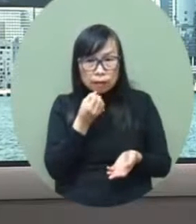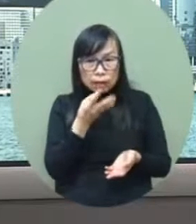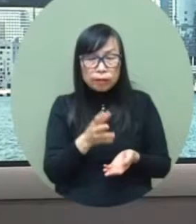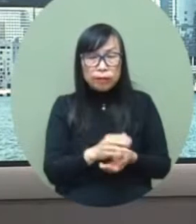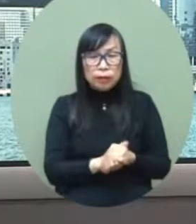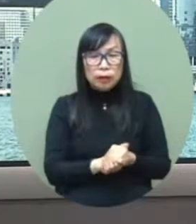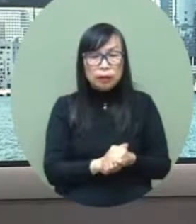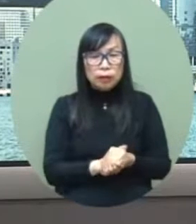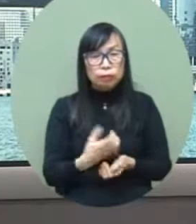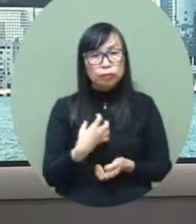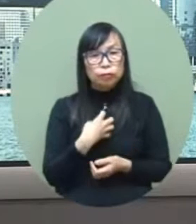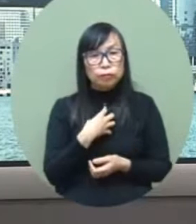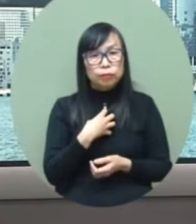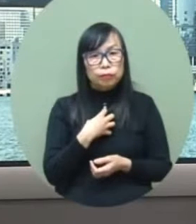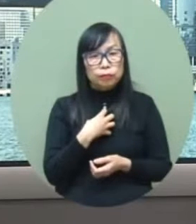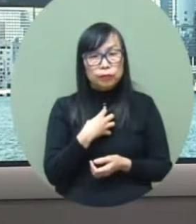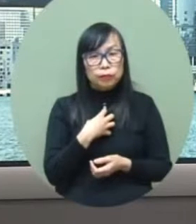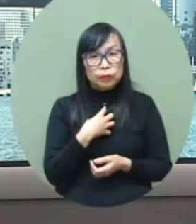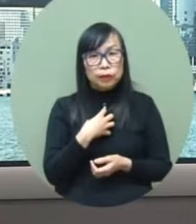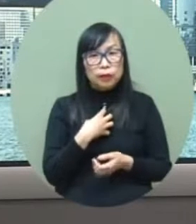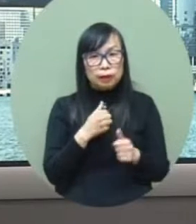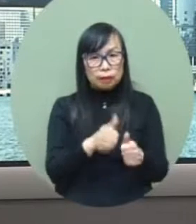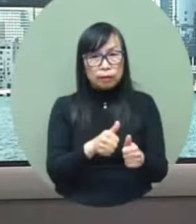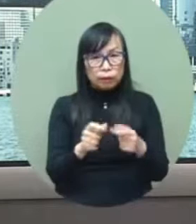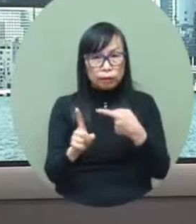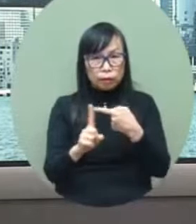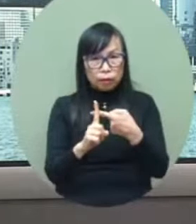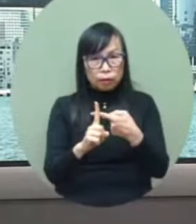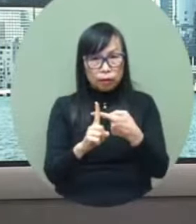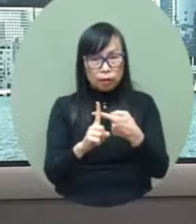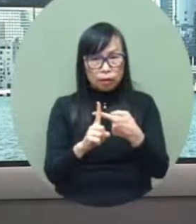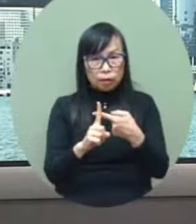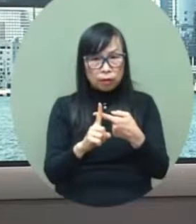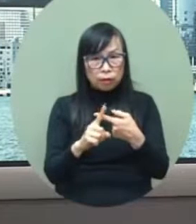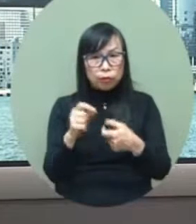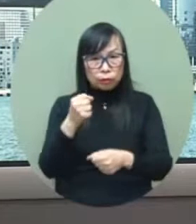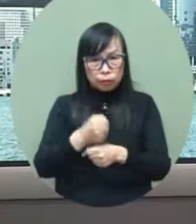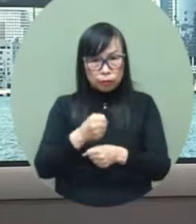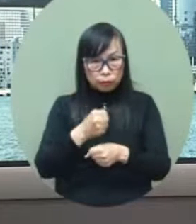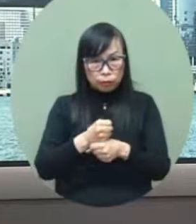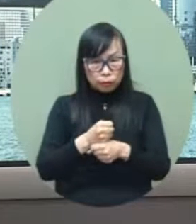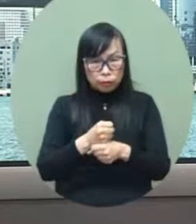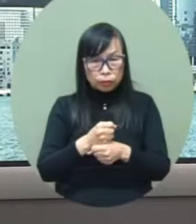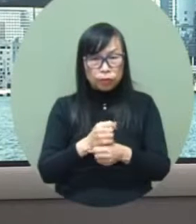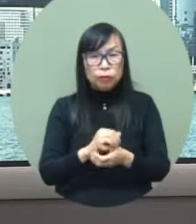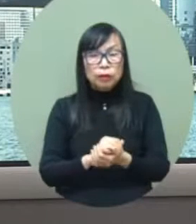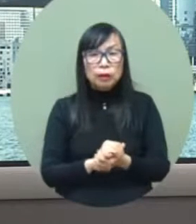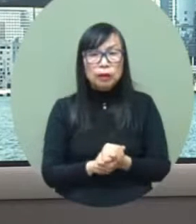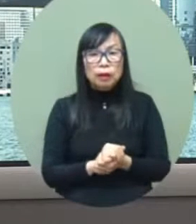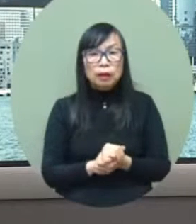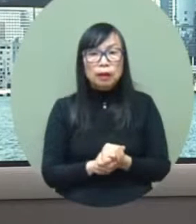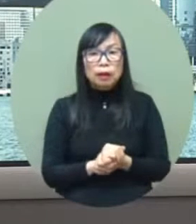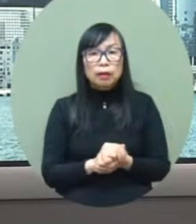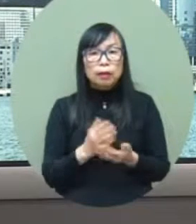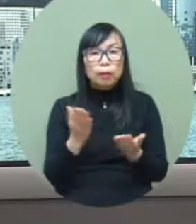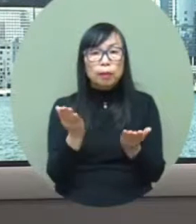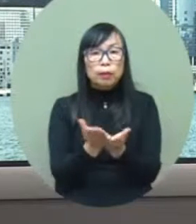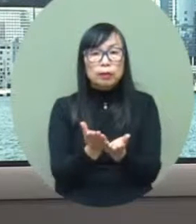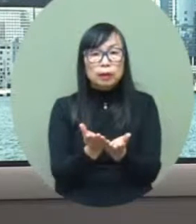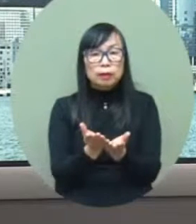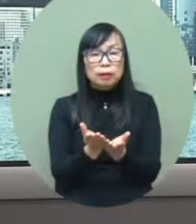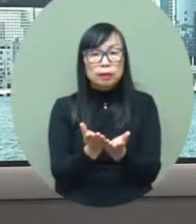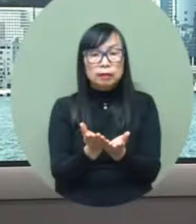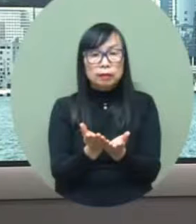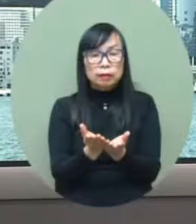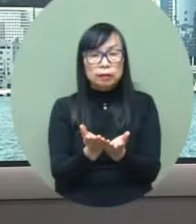uh we have to be able to ensure that we will be able to pass this winter surge